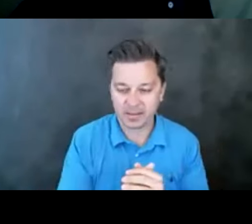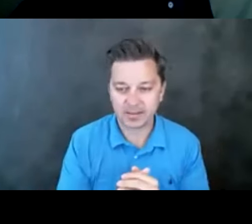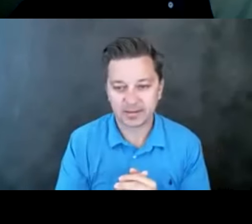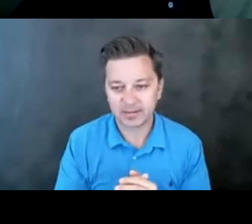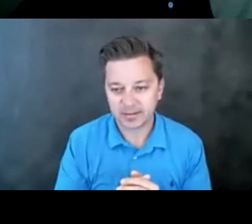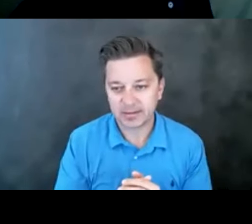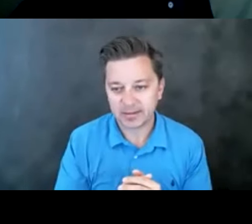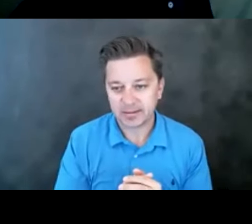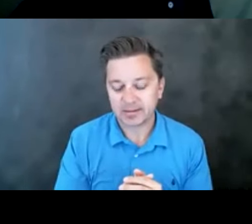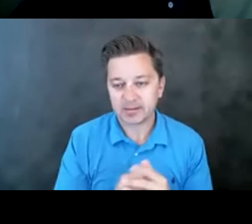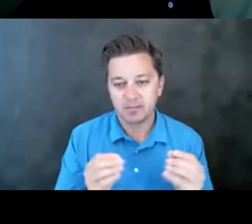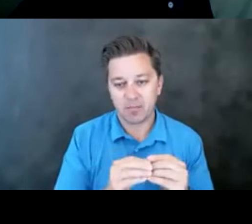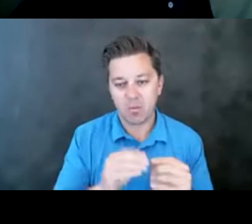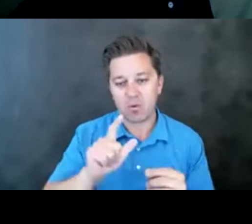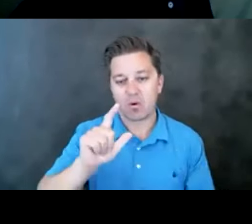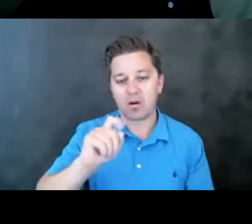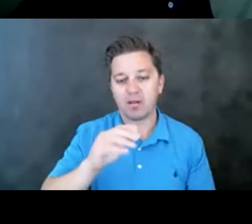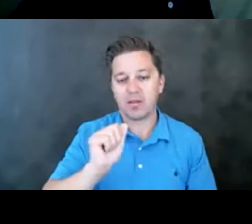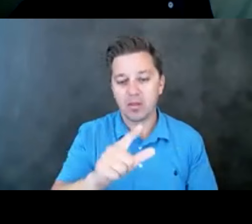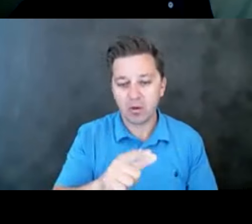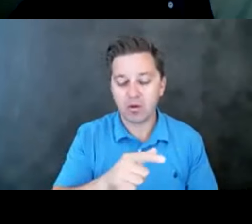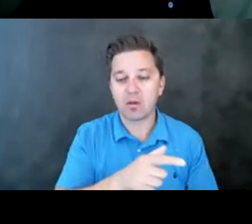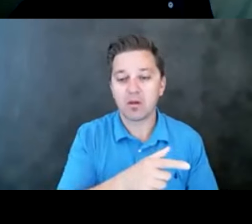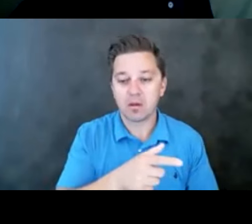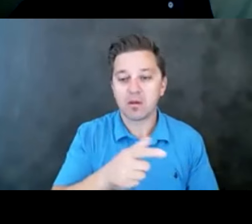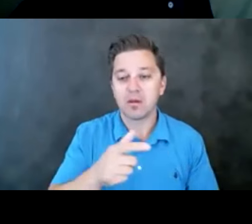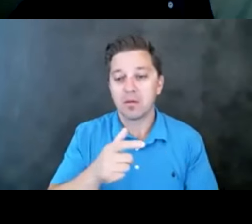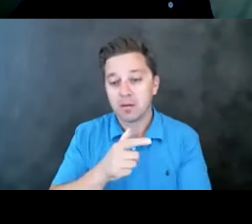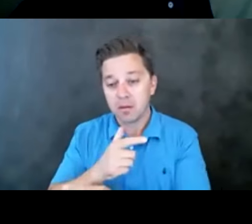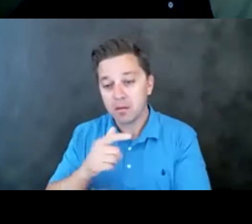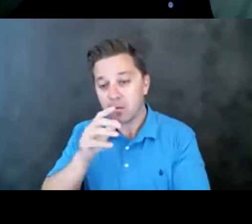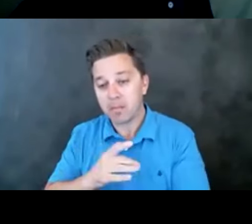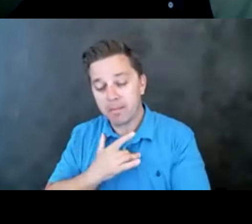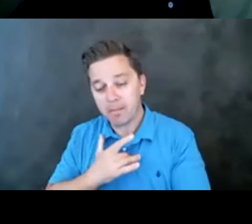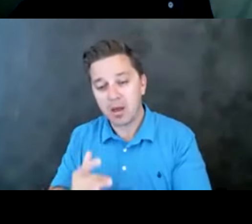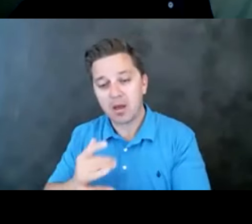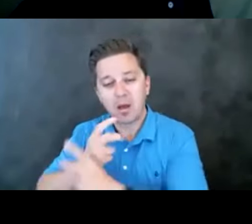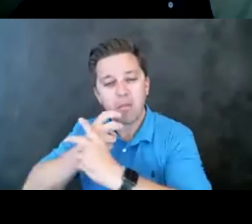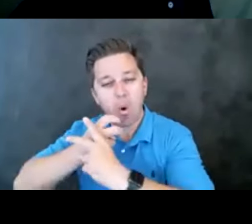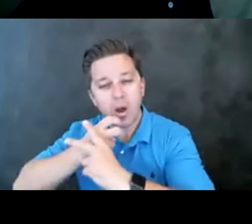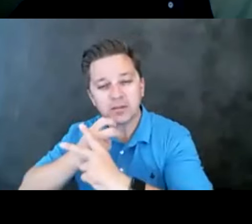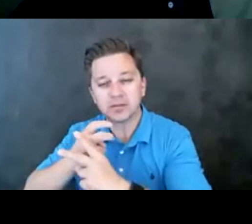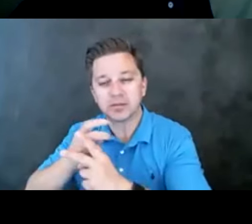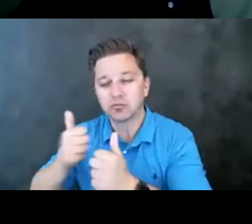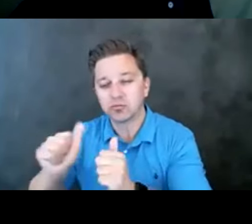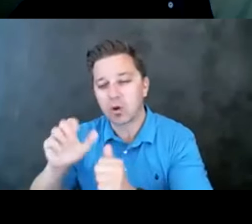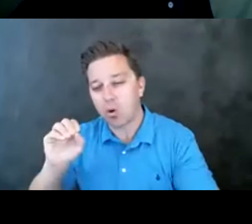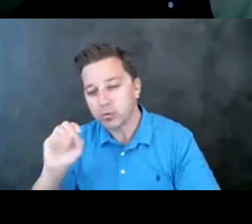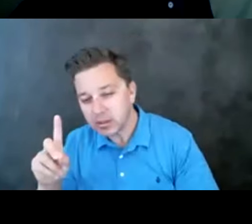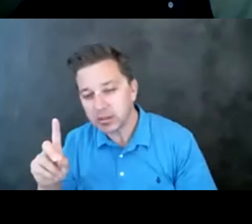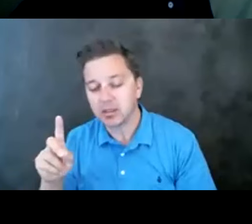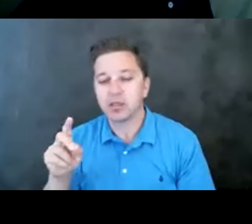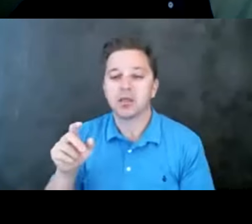shows here, are more likely to utilize poisoning or overdose for that suicide attempt. So again, by looking at